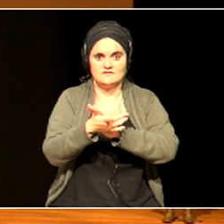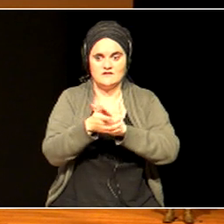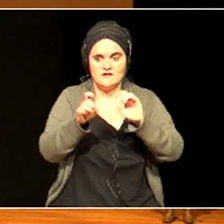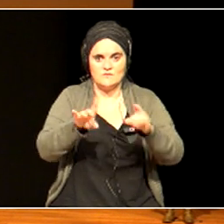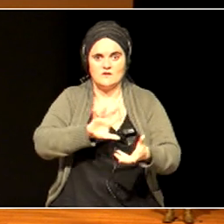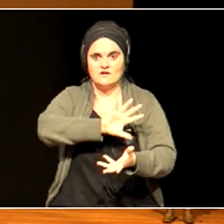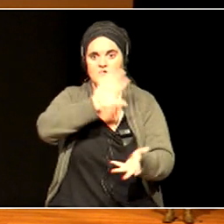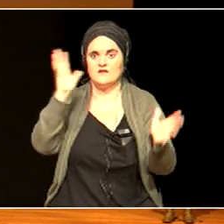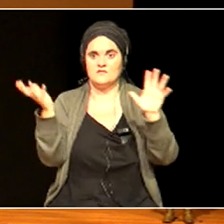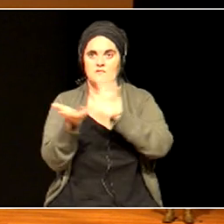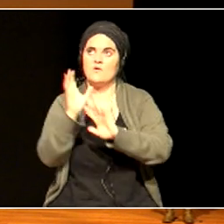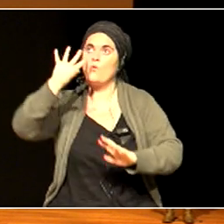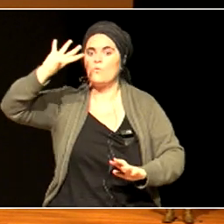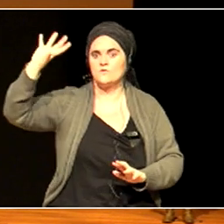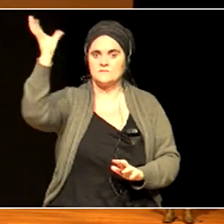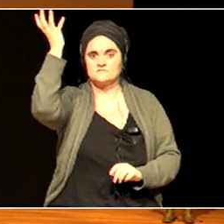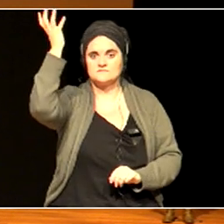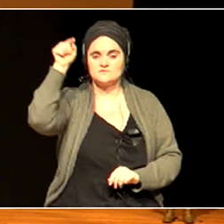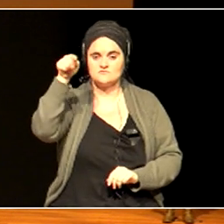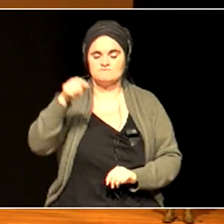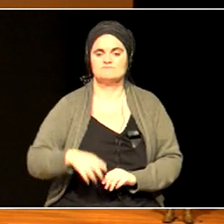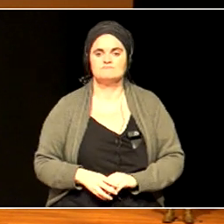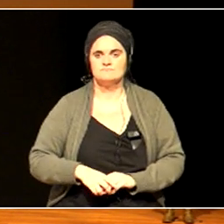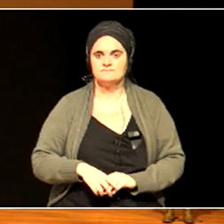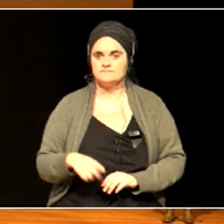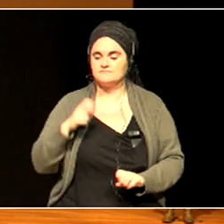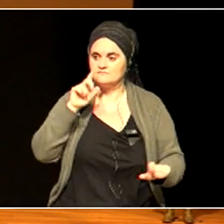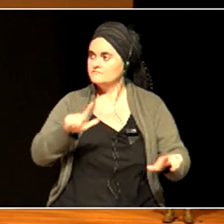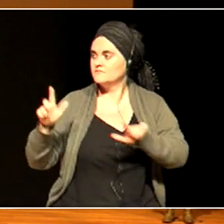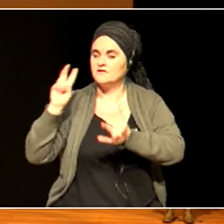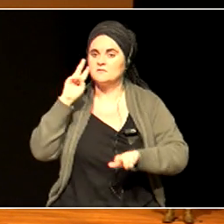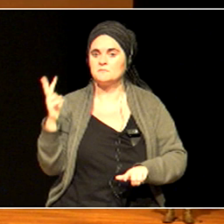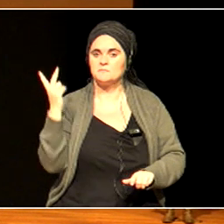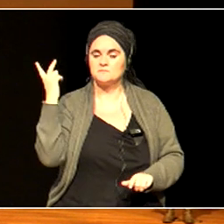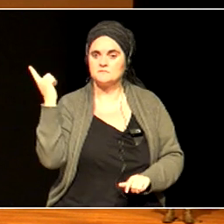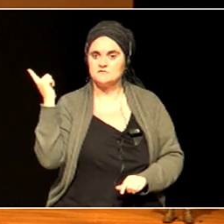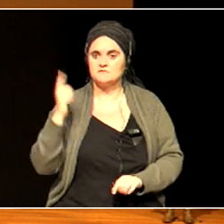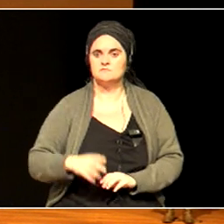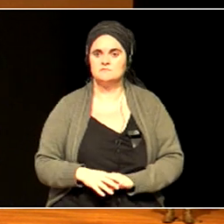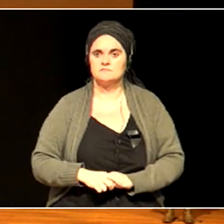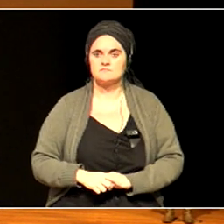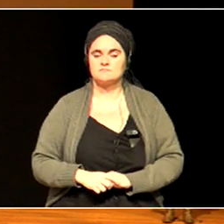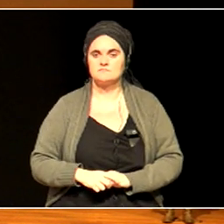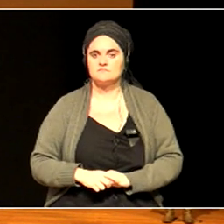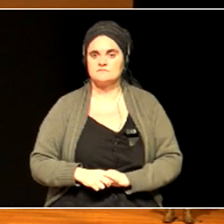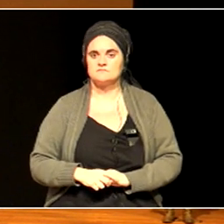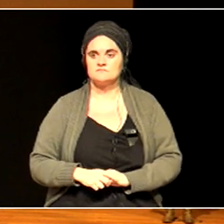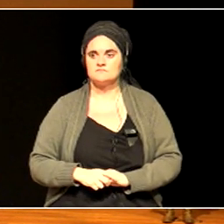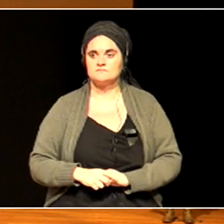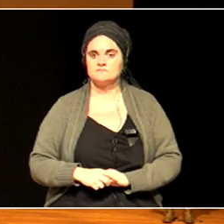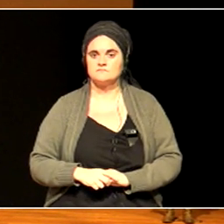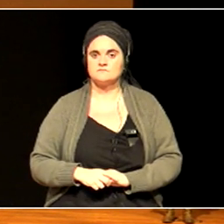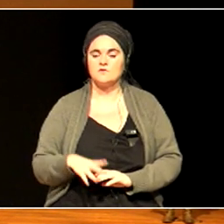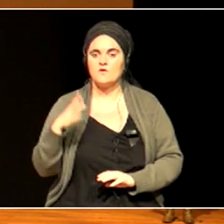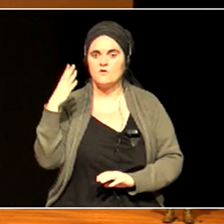Oh, these are two lovely young girls from,